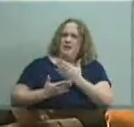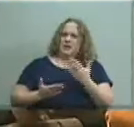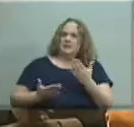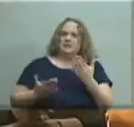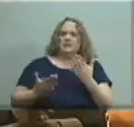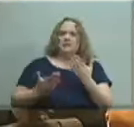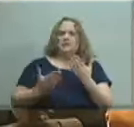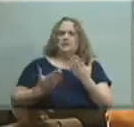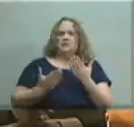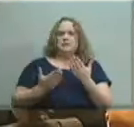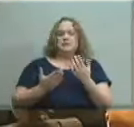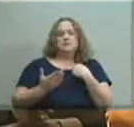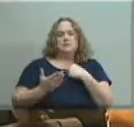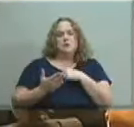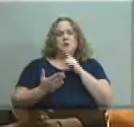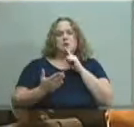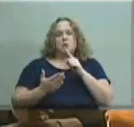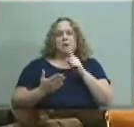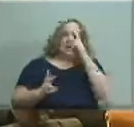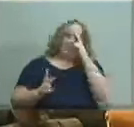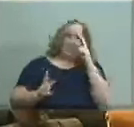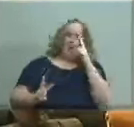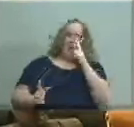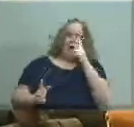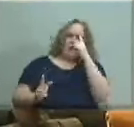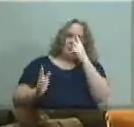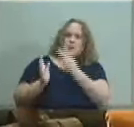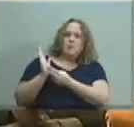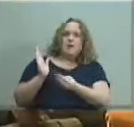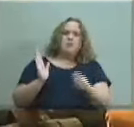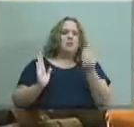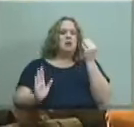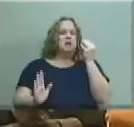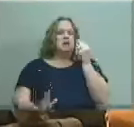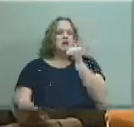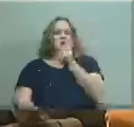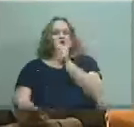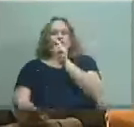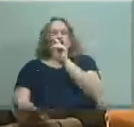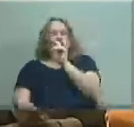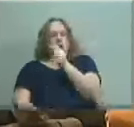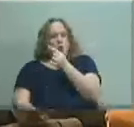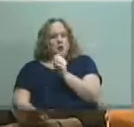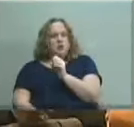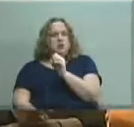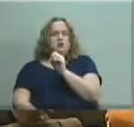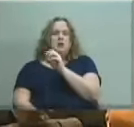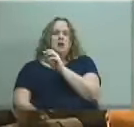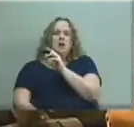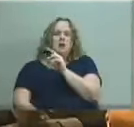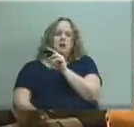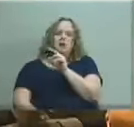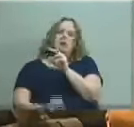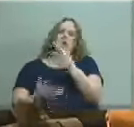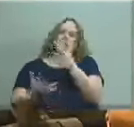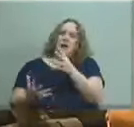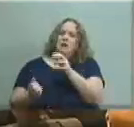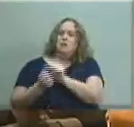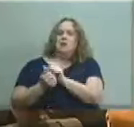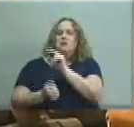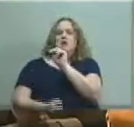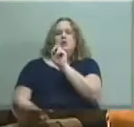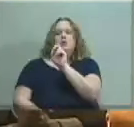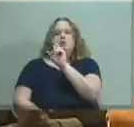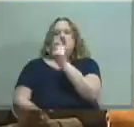concern i i think that we already have honored the memory of george and uh and miss norton already with uh norton elementary um